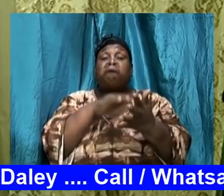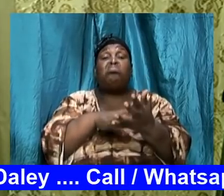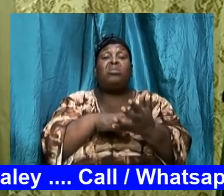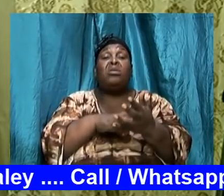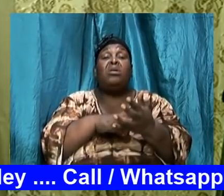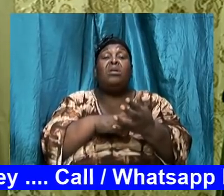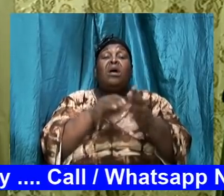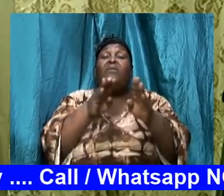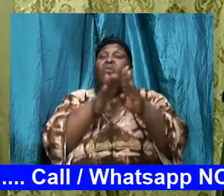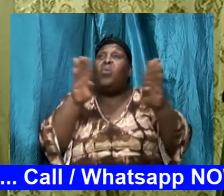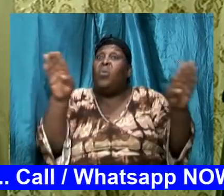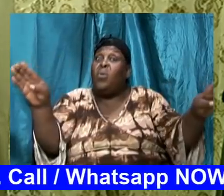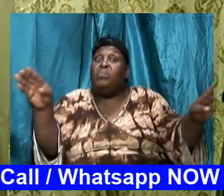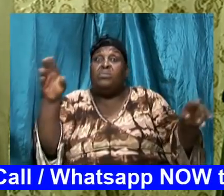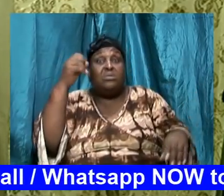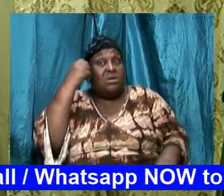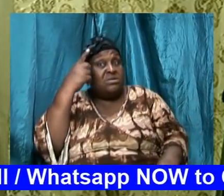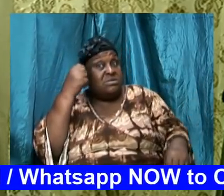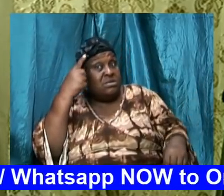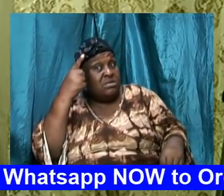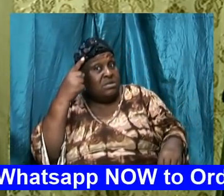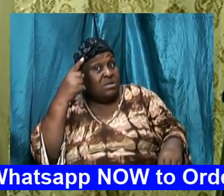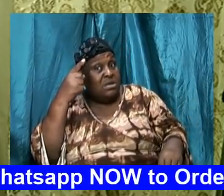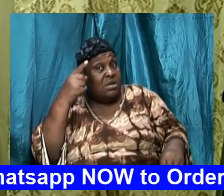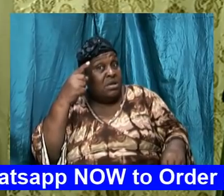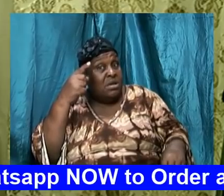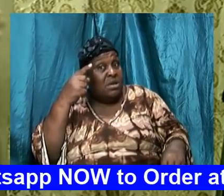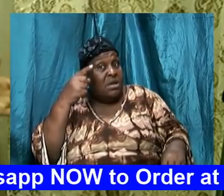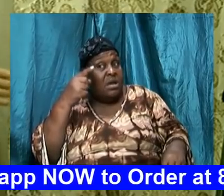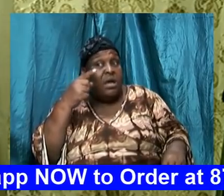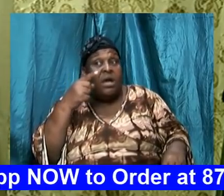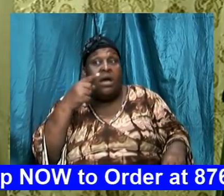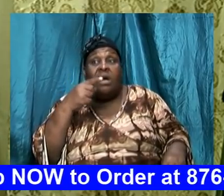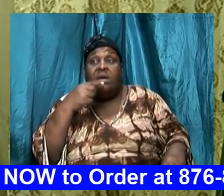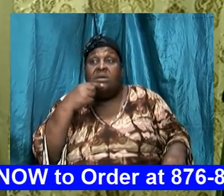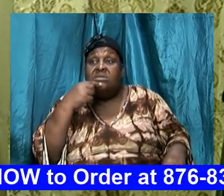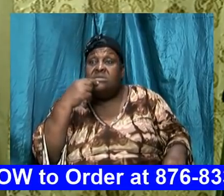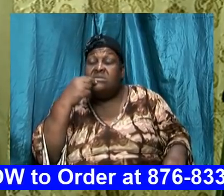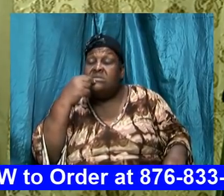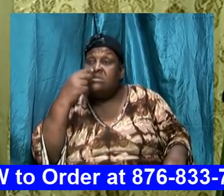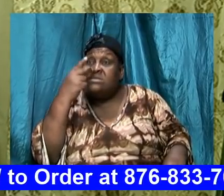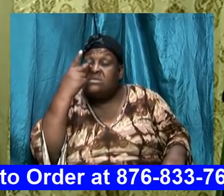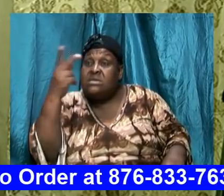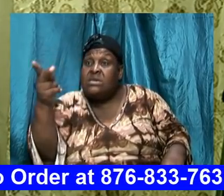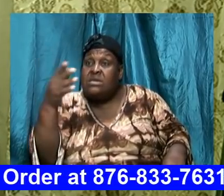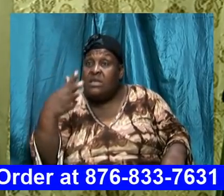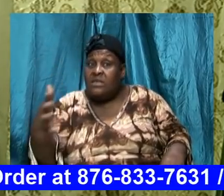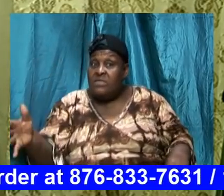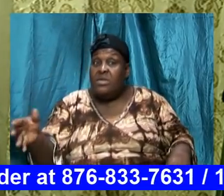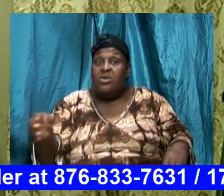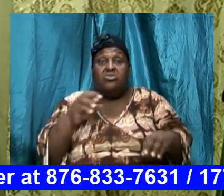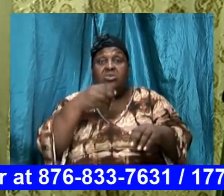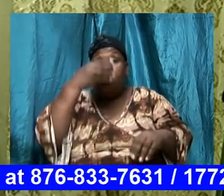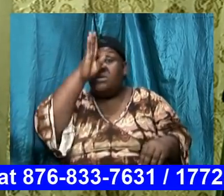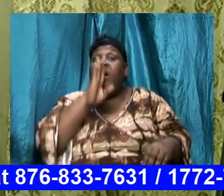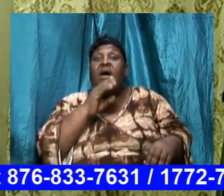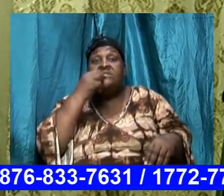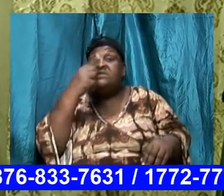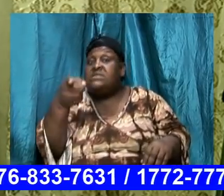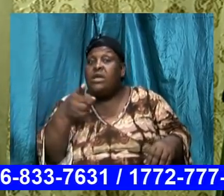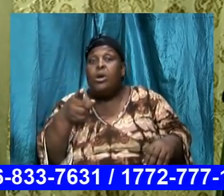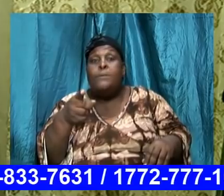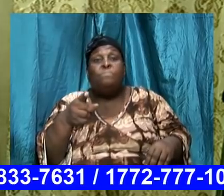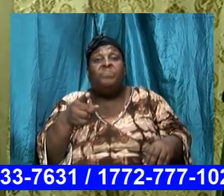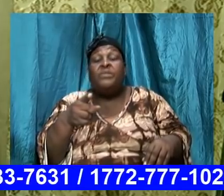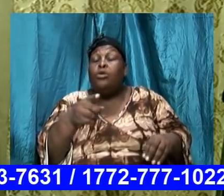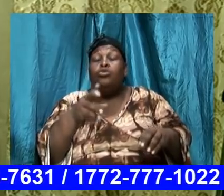understanding so that we can see the things when God said don't do a particular thing or he says do a particular thing he